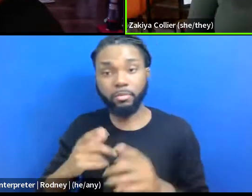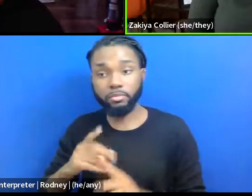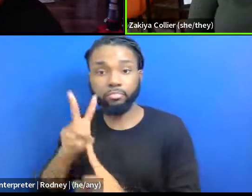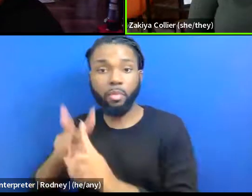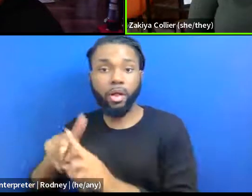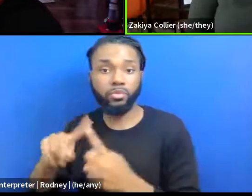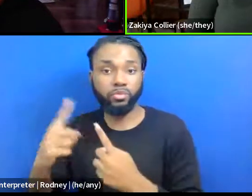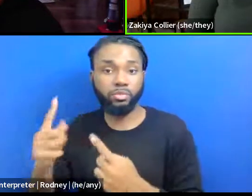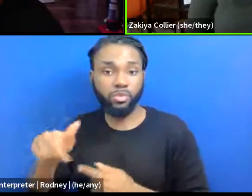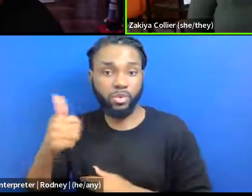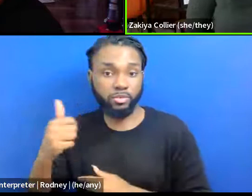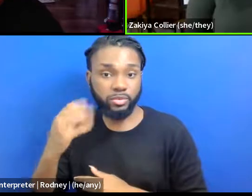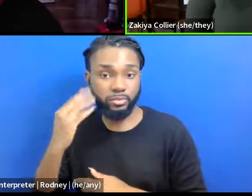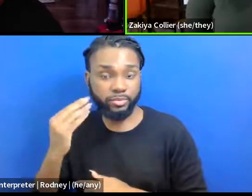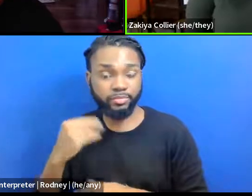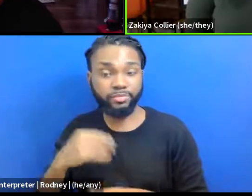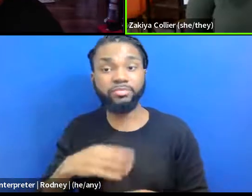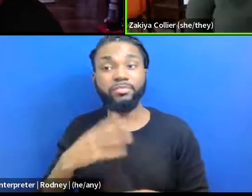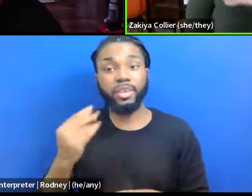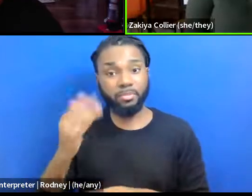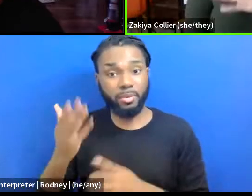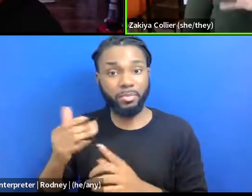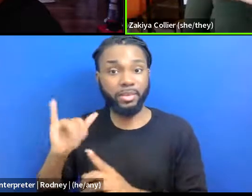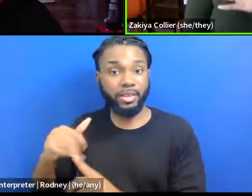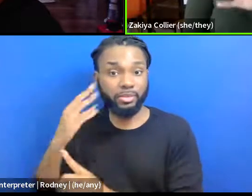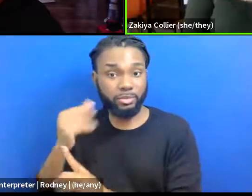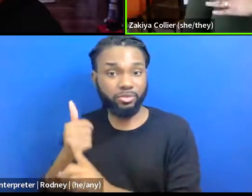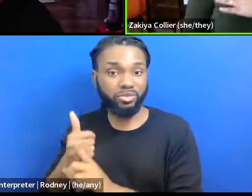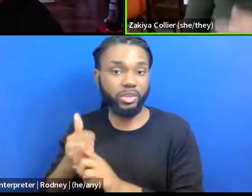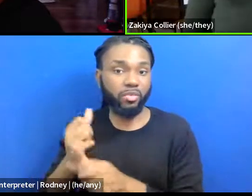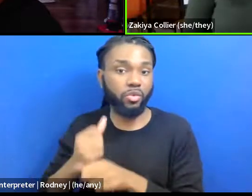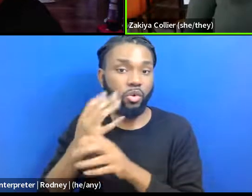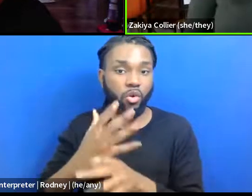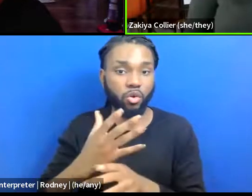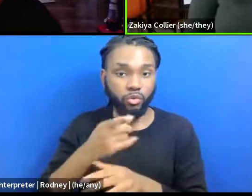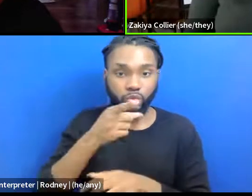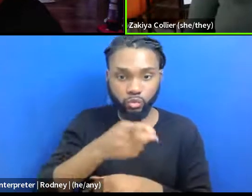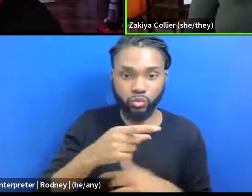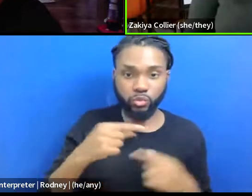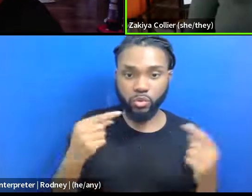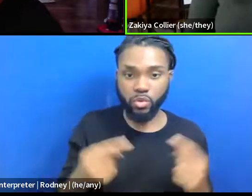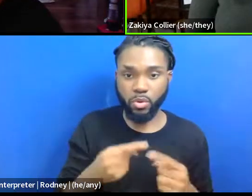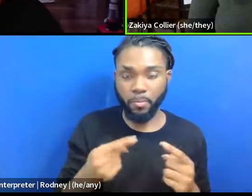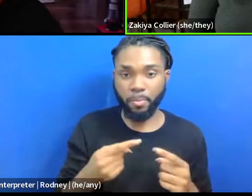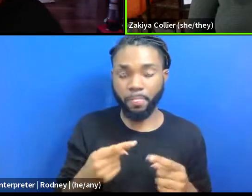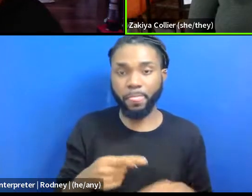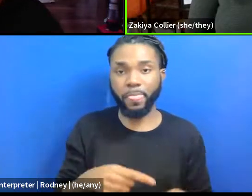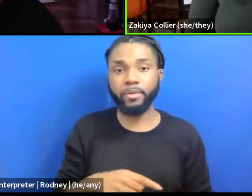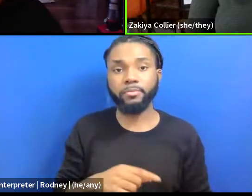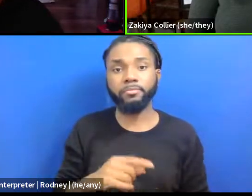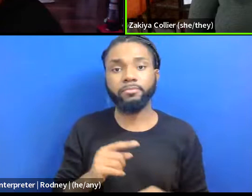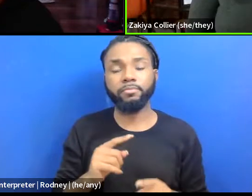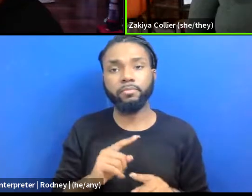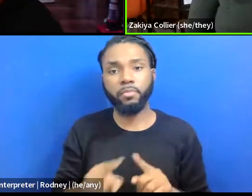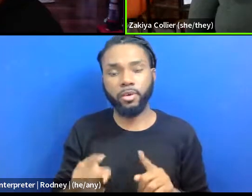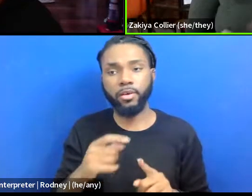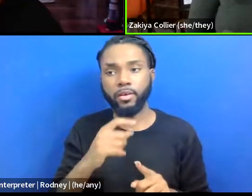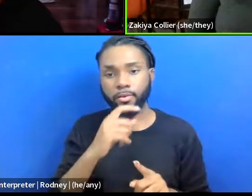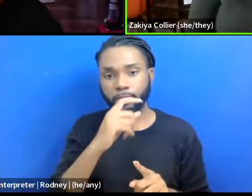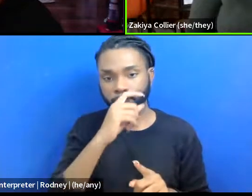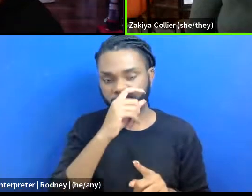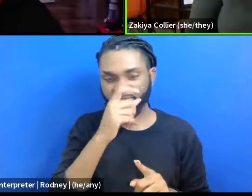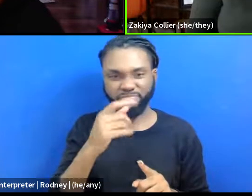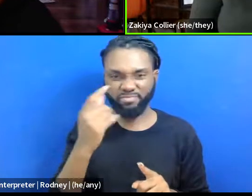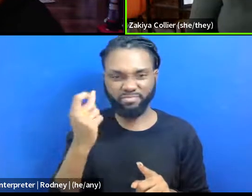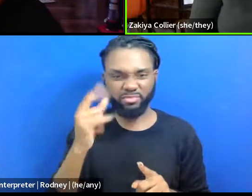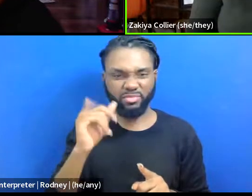which may be an experience that has caused harm to you. Um, but you know, that that's